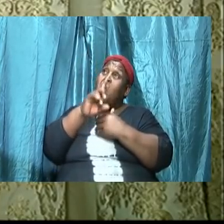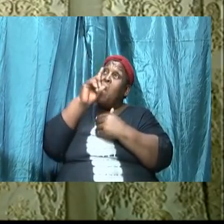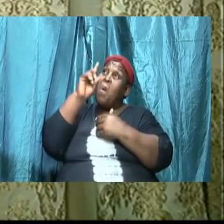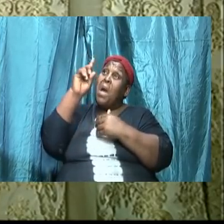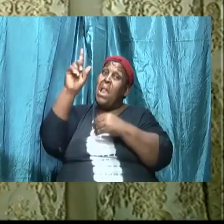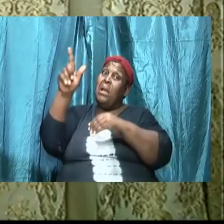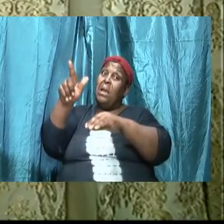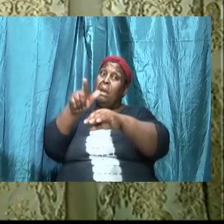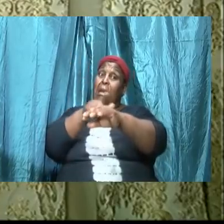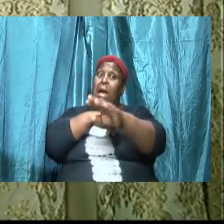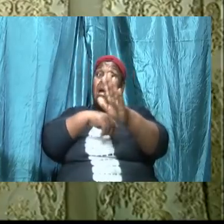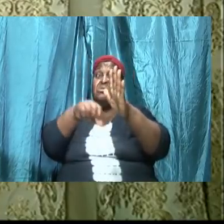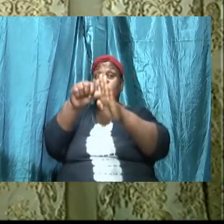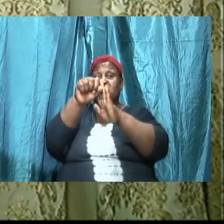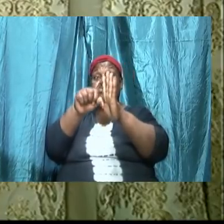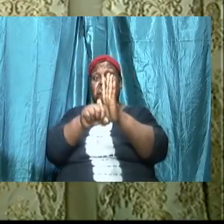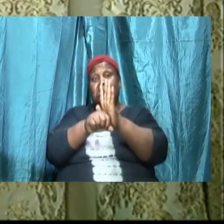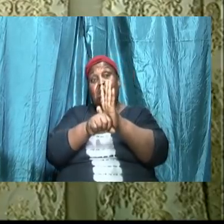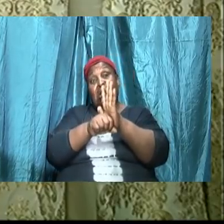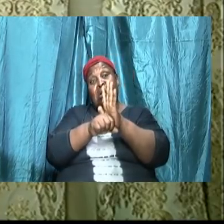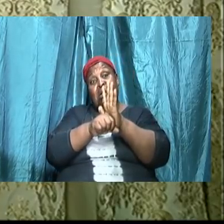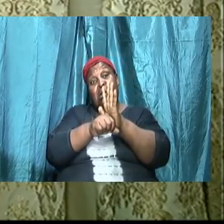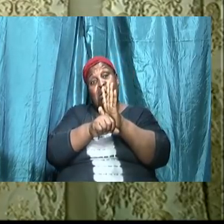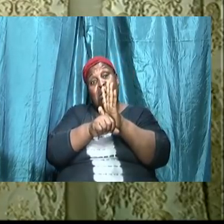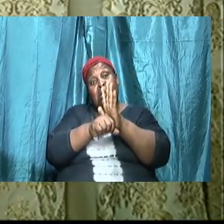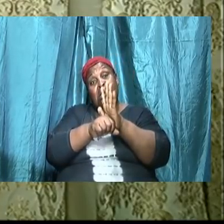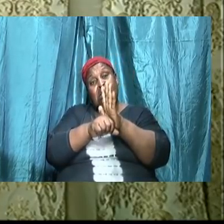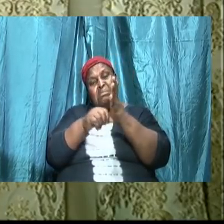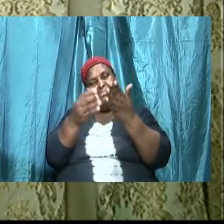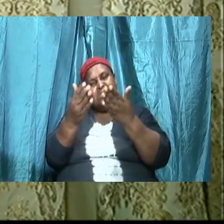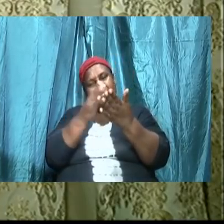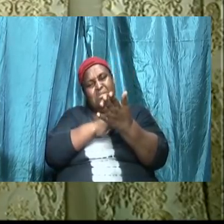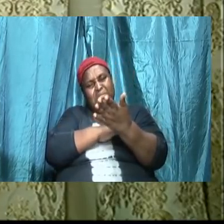thing and when we turn the page we say I think